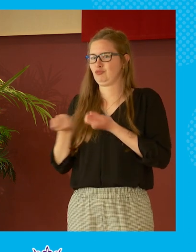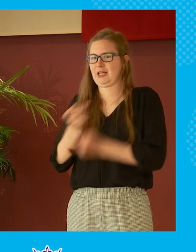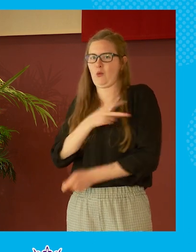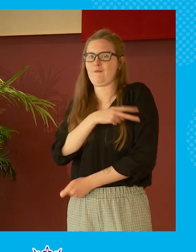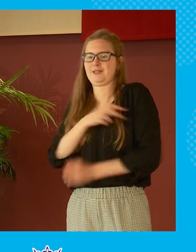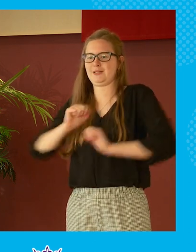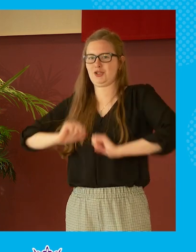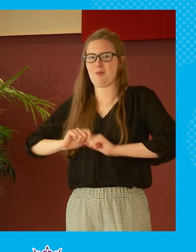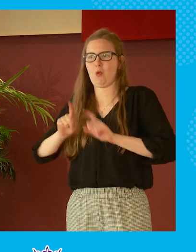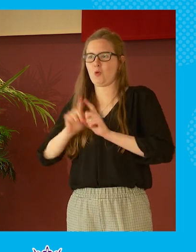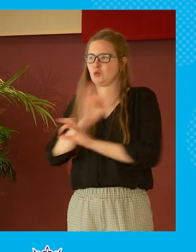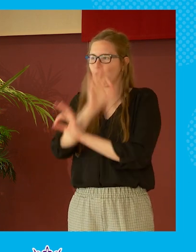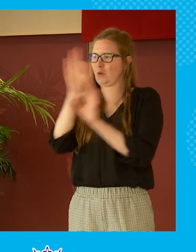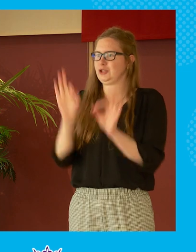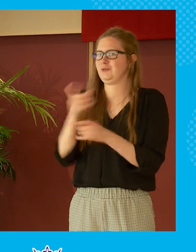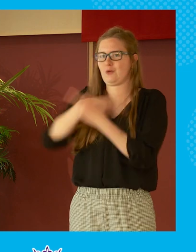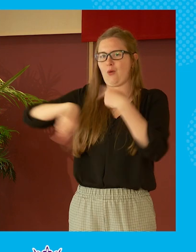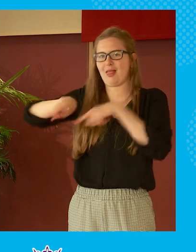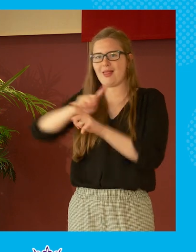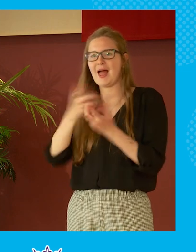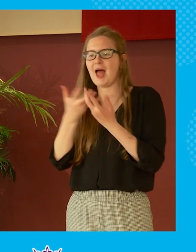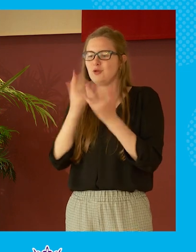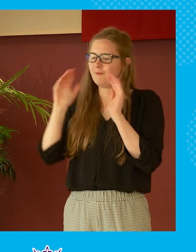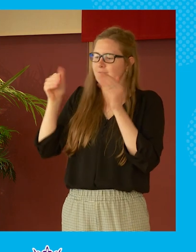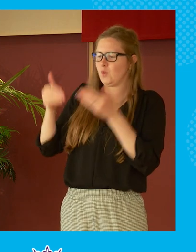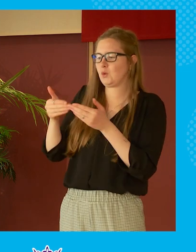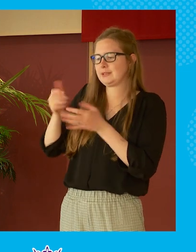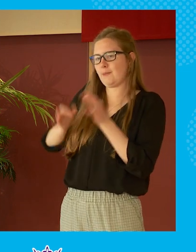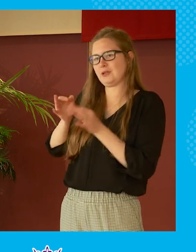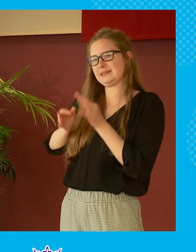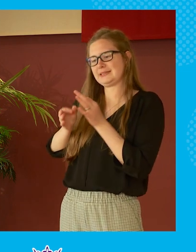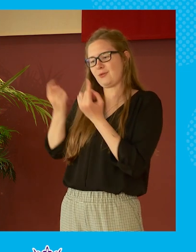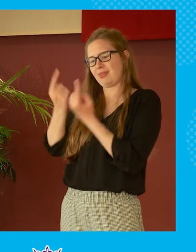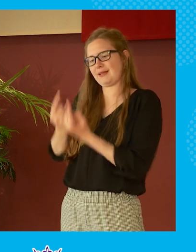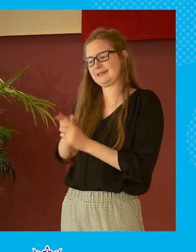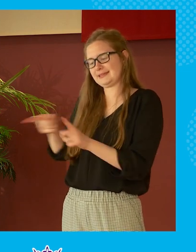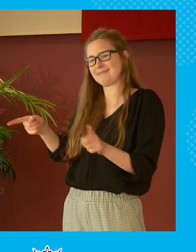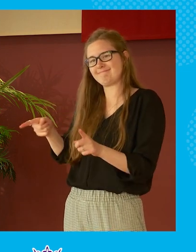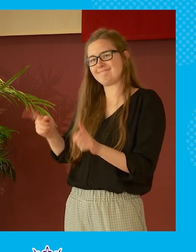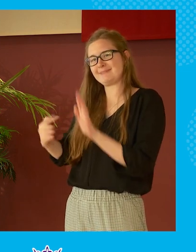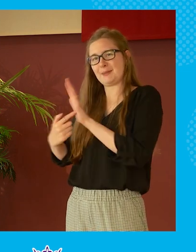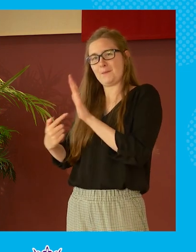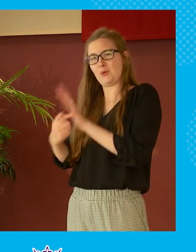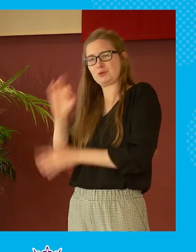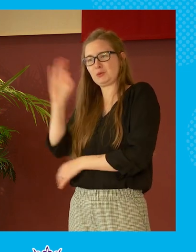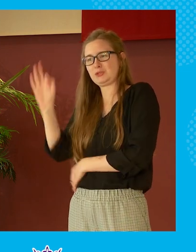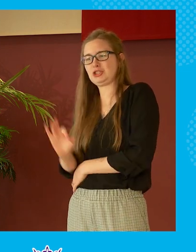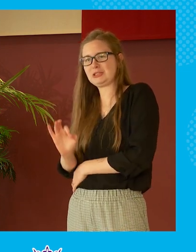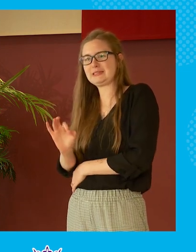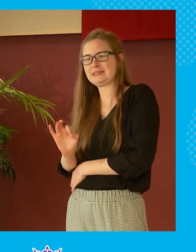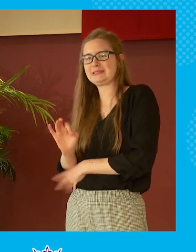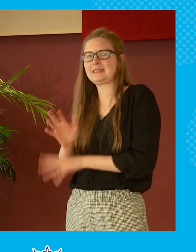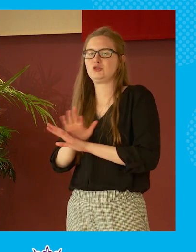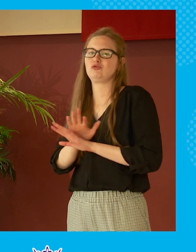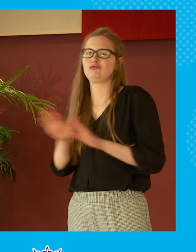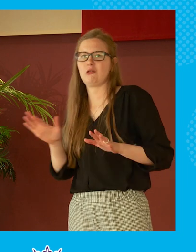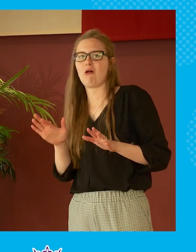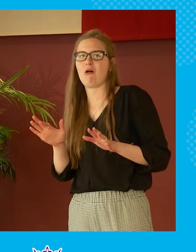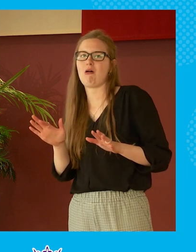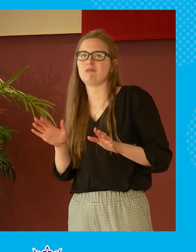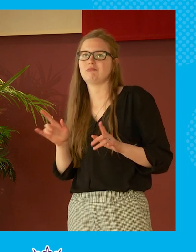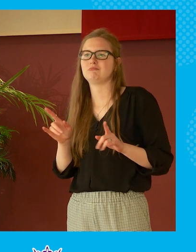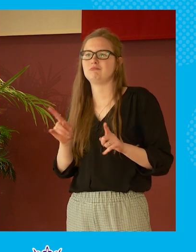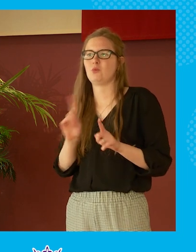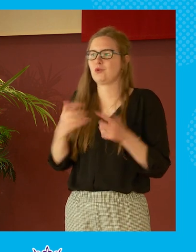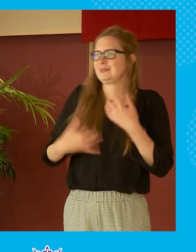think it's a you know a question for for all of us how do we focus our politics on the things that really are the question being put rather than on